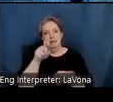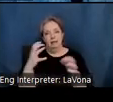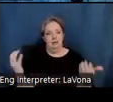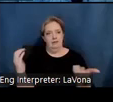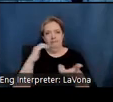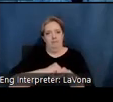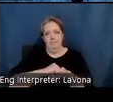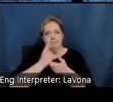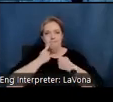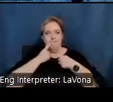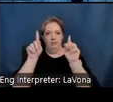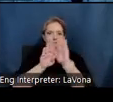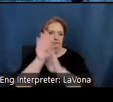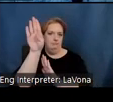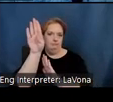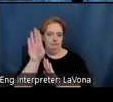success.